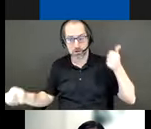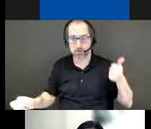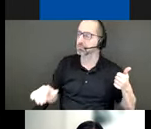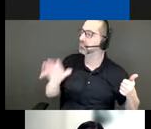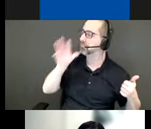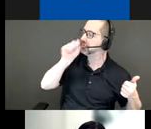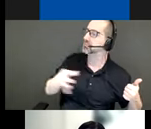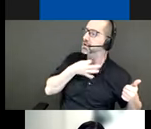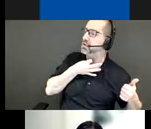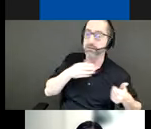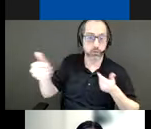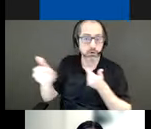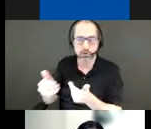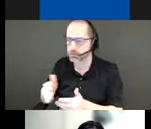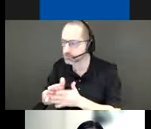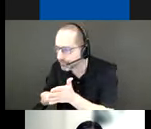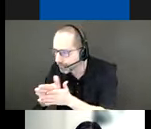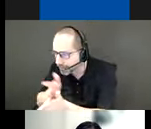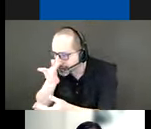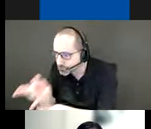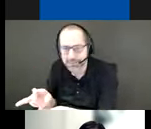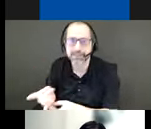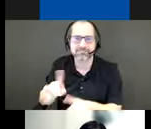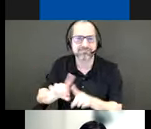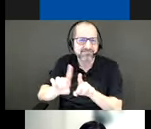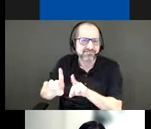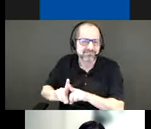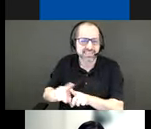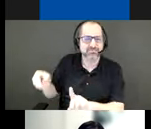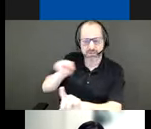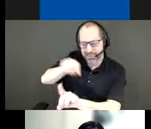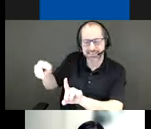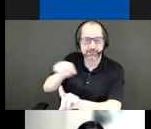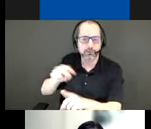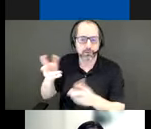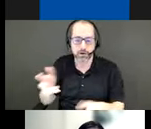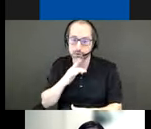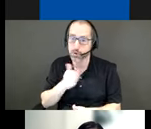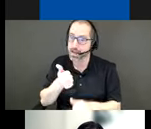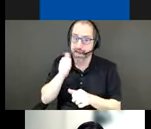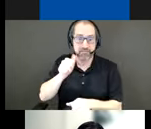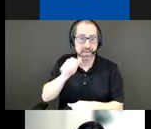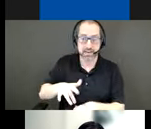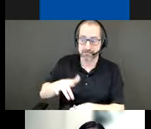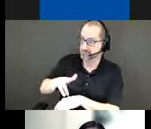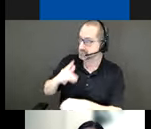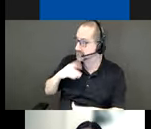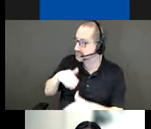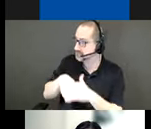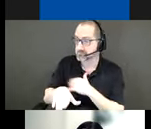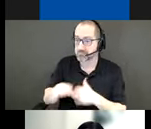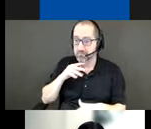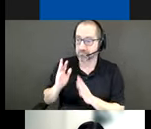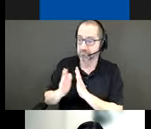on their day-to-day commute you could pick up something new about the place and imagine within the time you're waiting for the